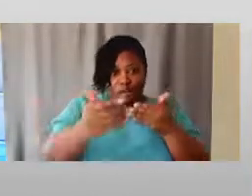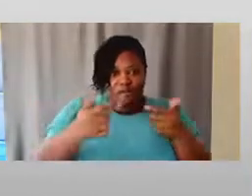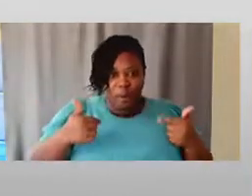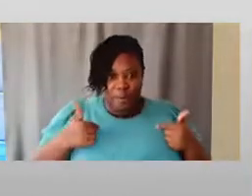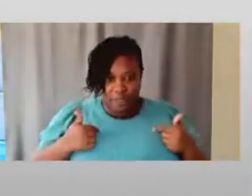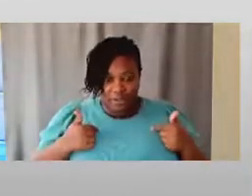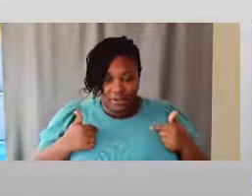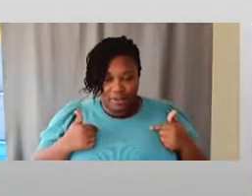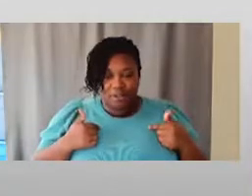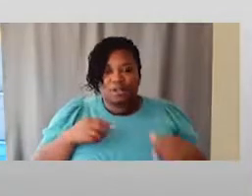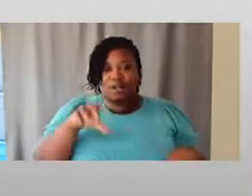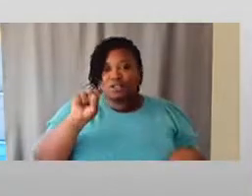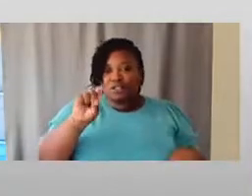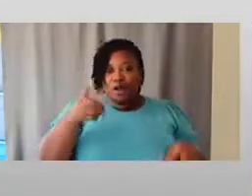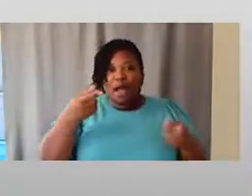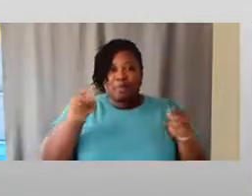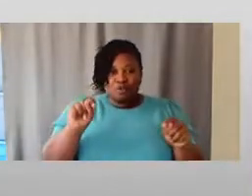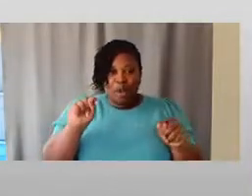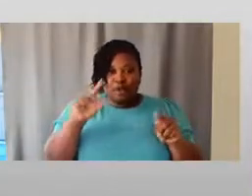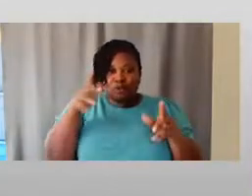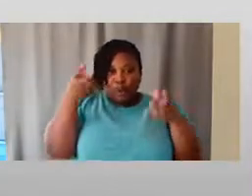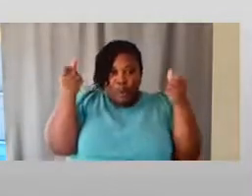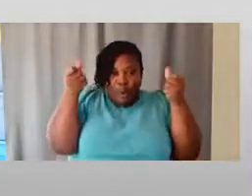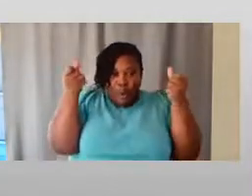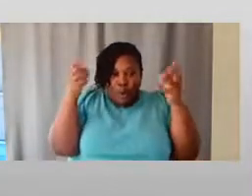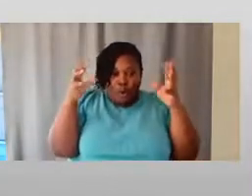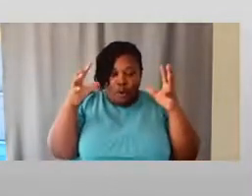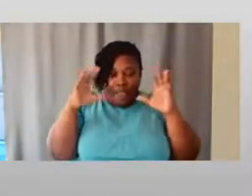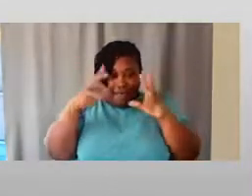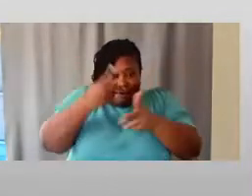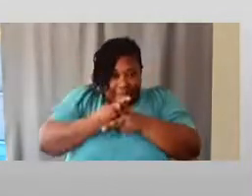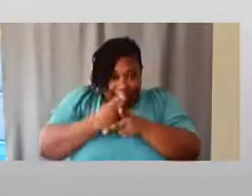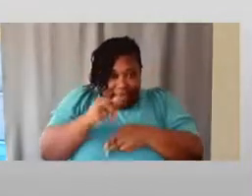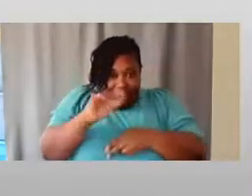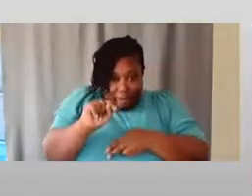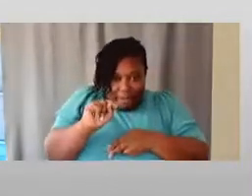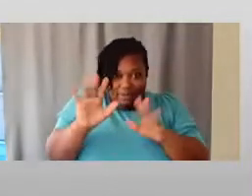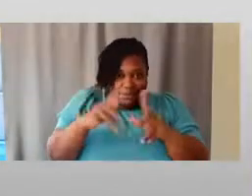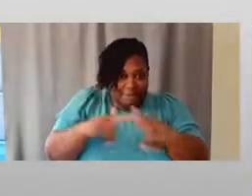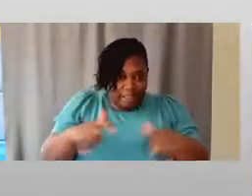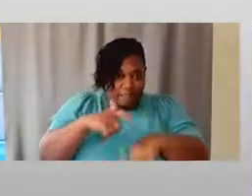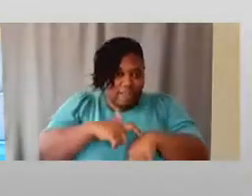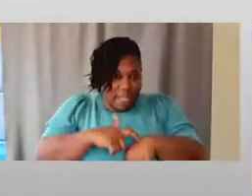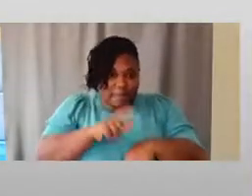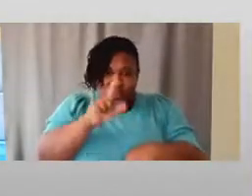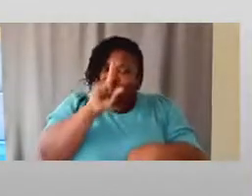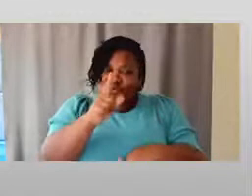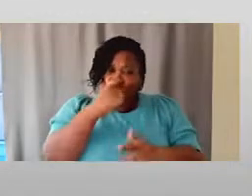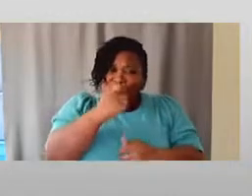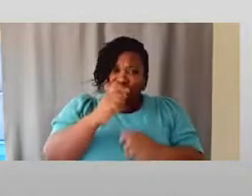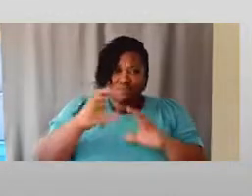And so I'm trying to, like, hold all of that at once, and that's why I think this is a really interesting conversation to have.